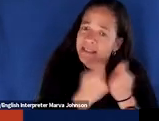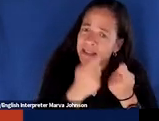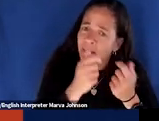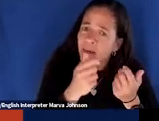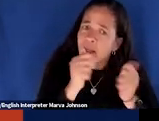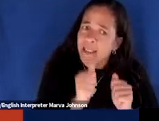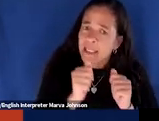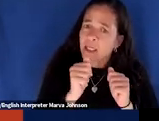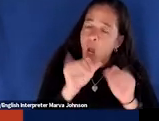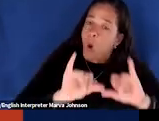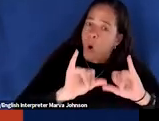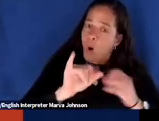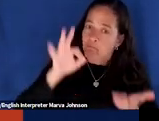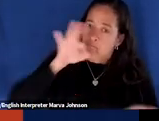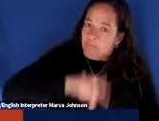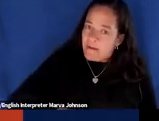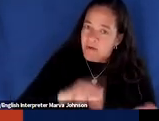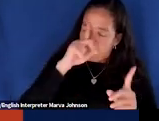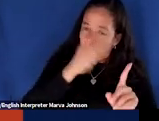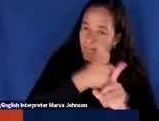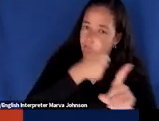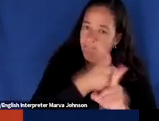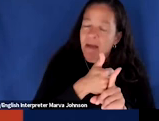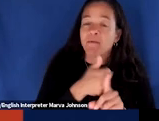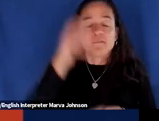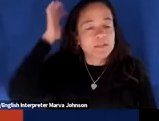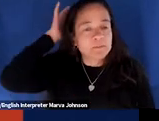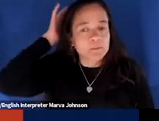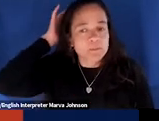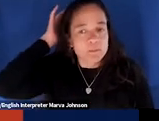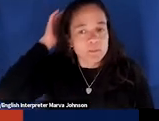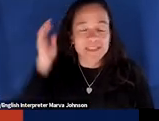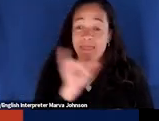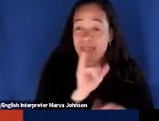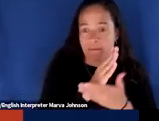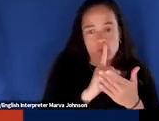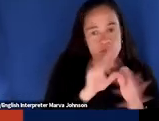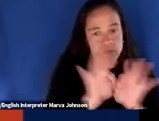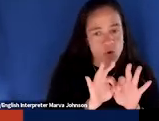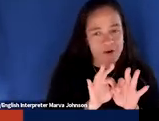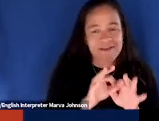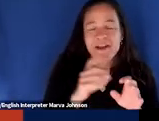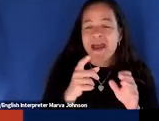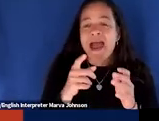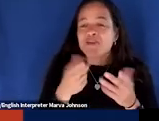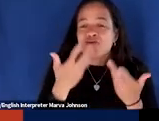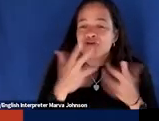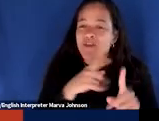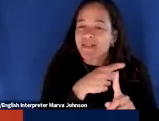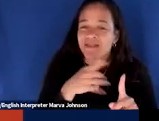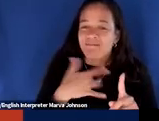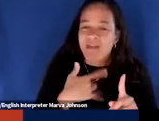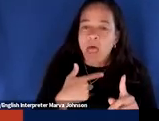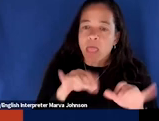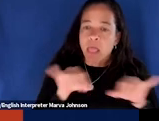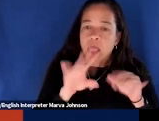this is really key and it will help you avoid that sense that you're talking about climate action but not really doing it of course